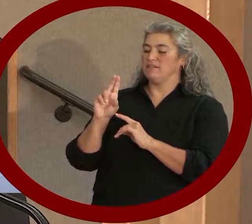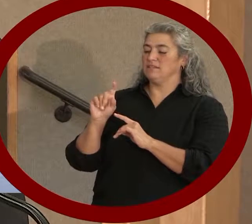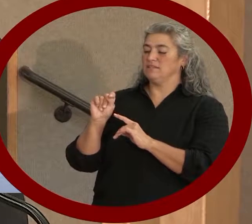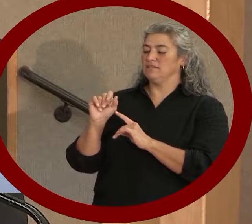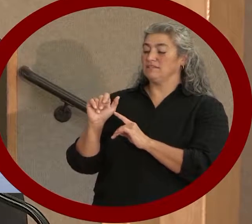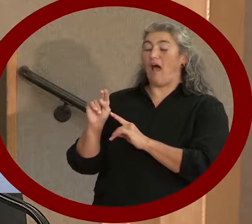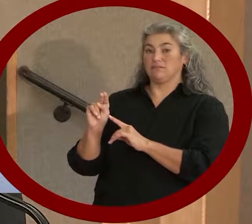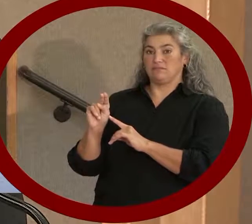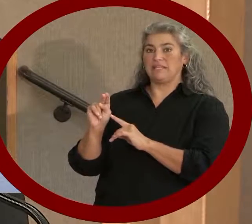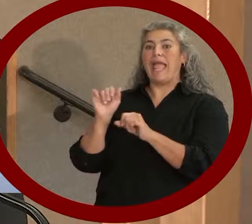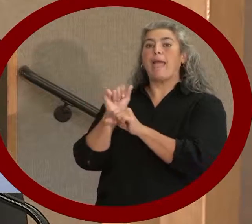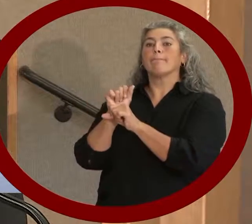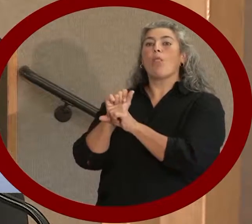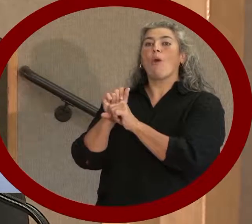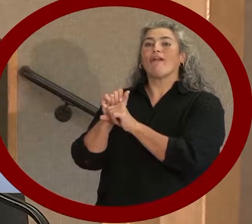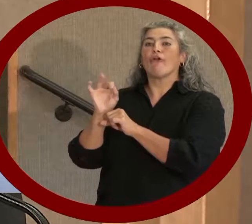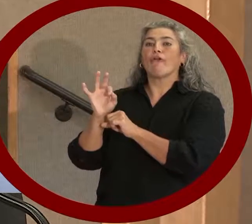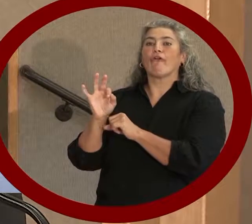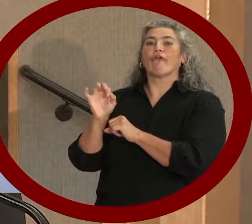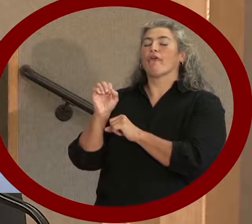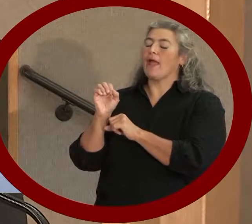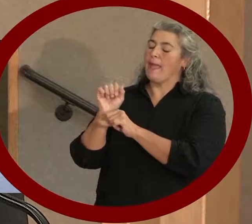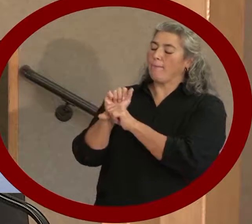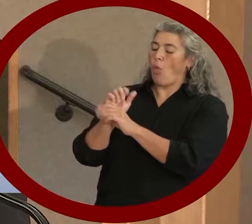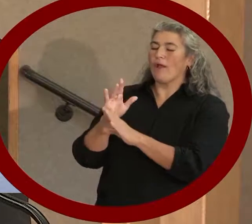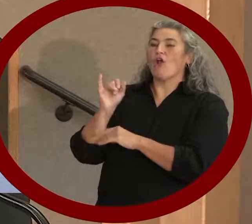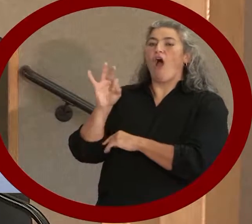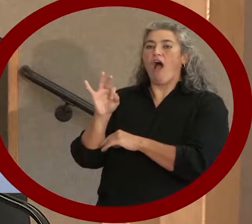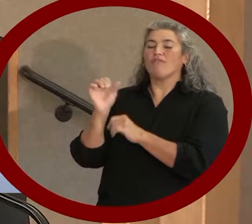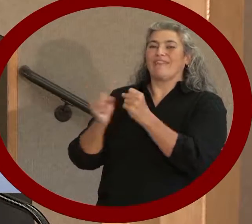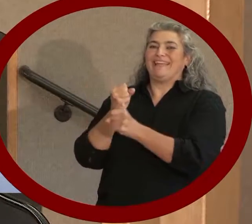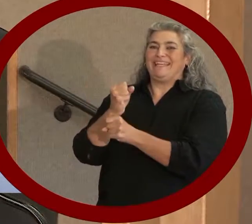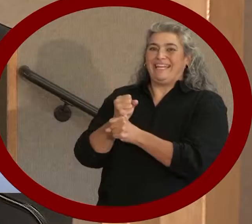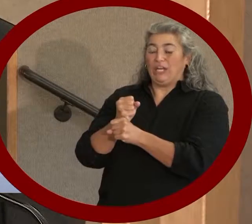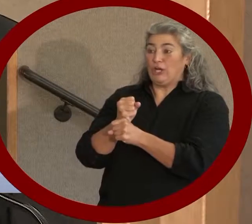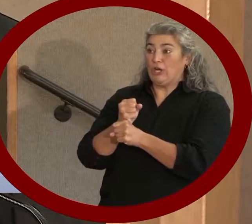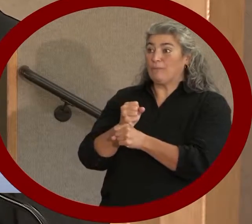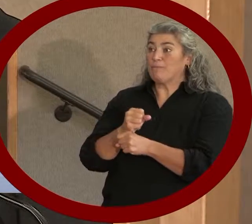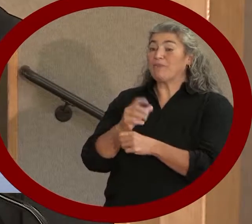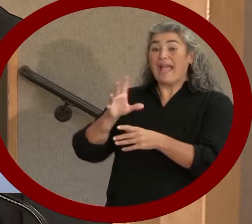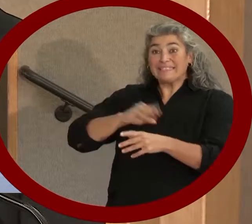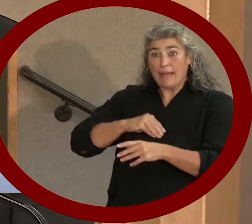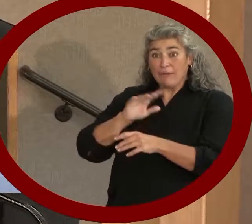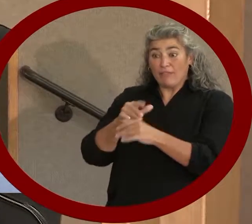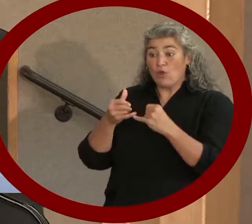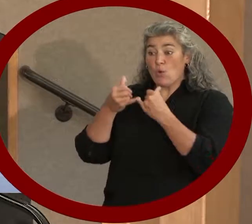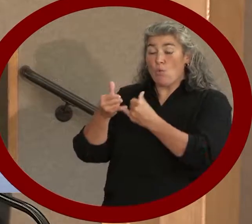for Jeff today is Janet Vigil and Thorben Sellers. Will you please join me?